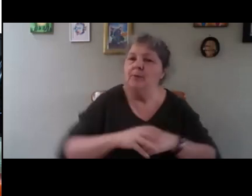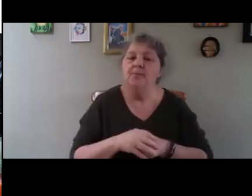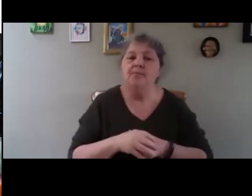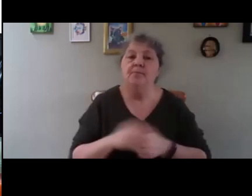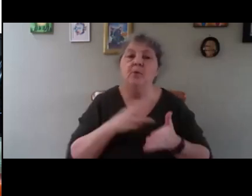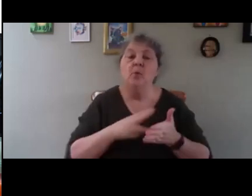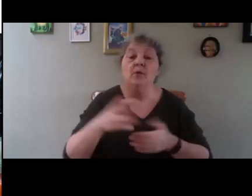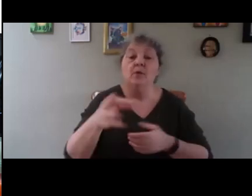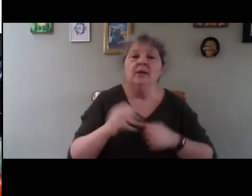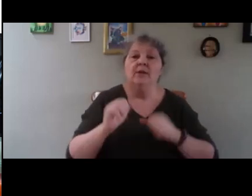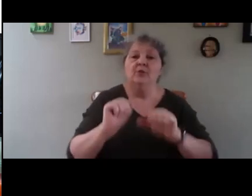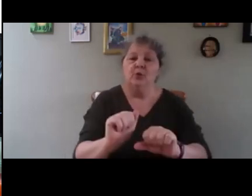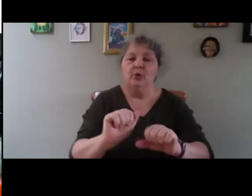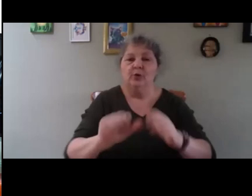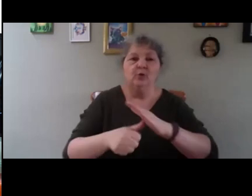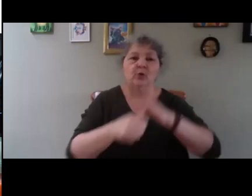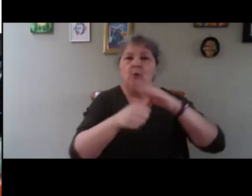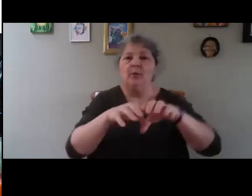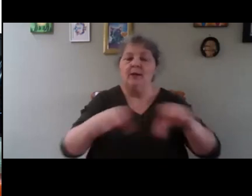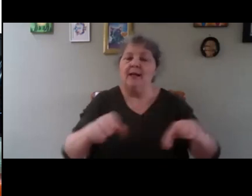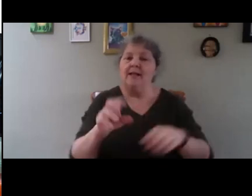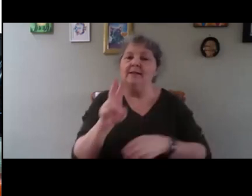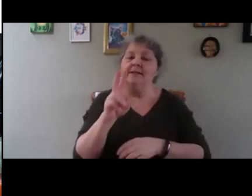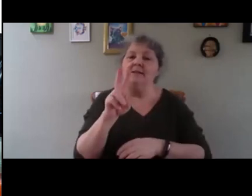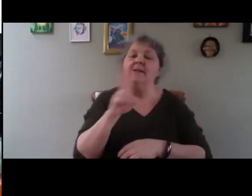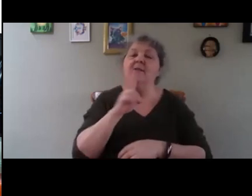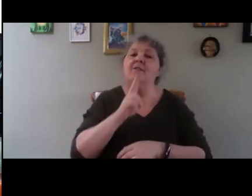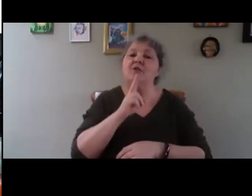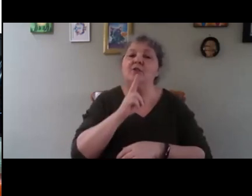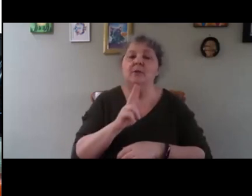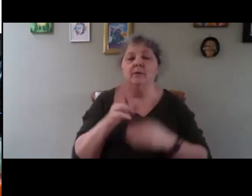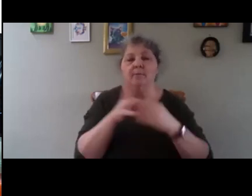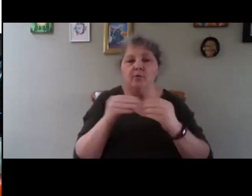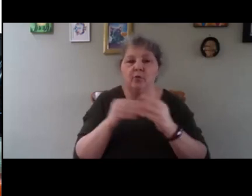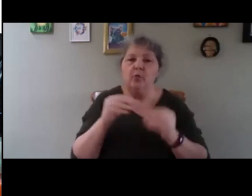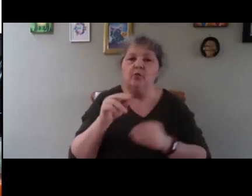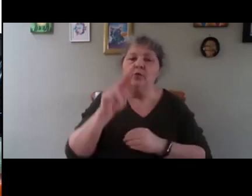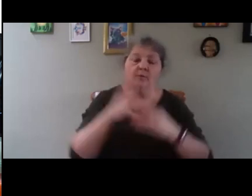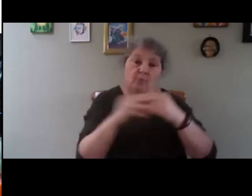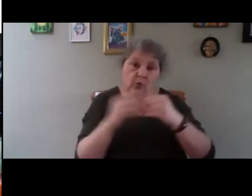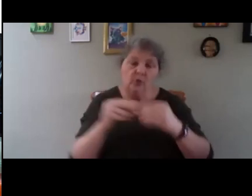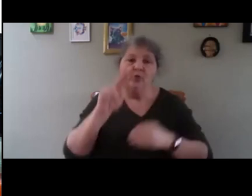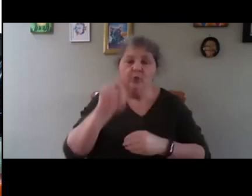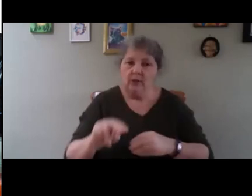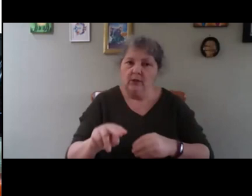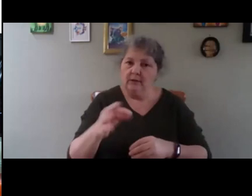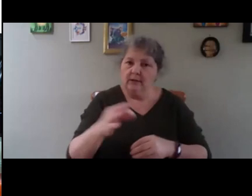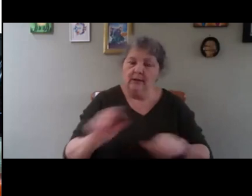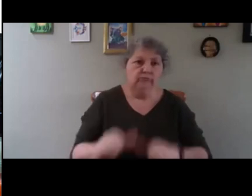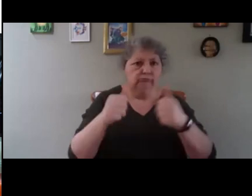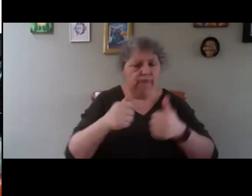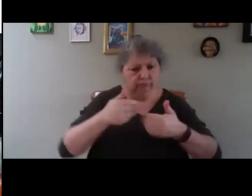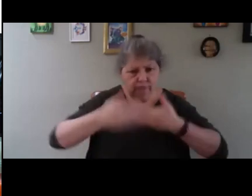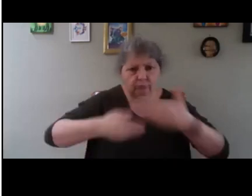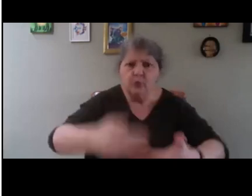you get your top class veg fruit, you can get very good preserve. And